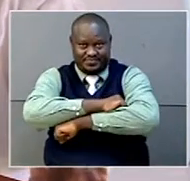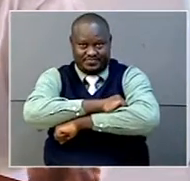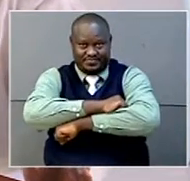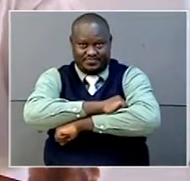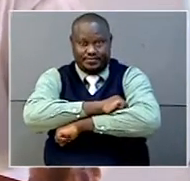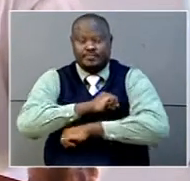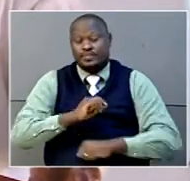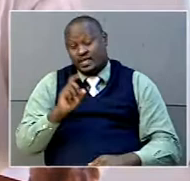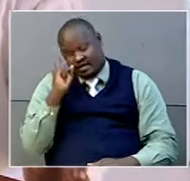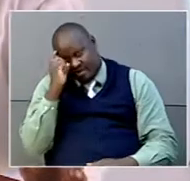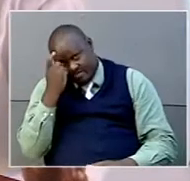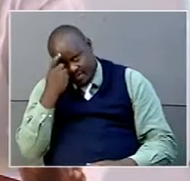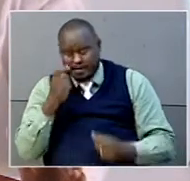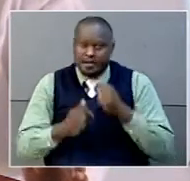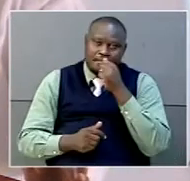Government and private.